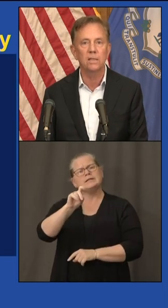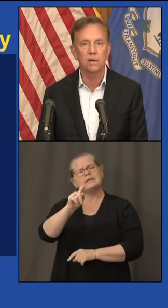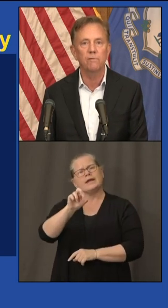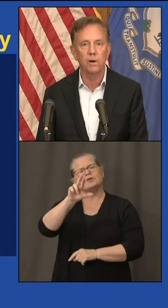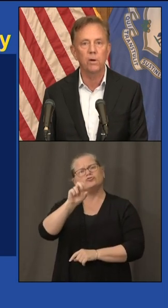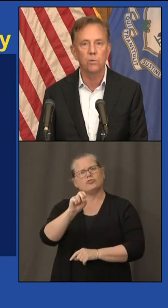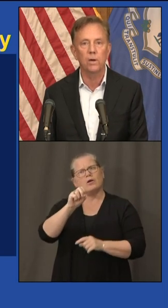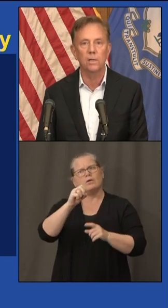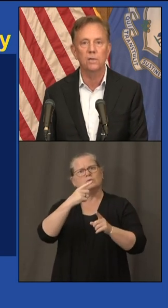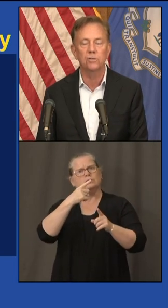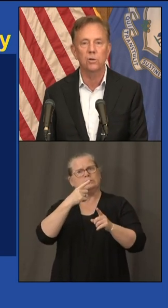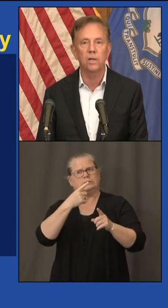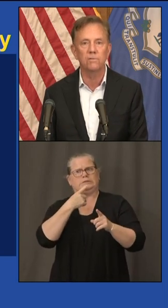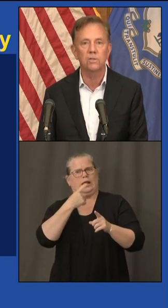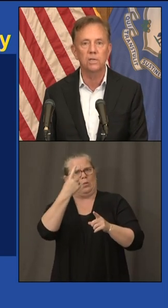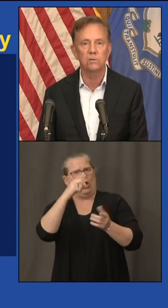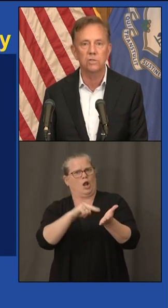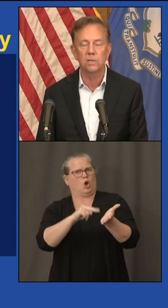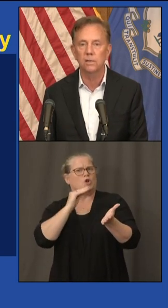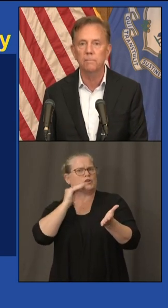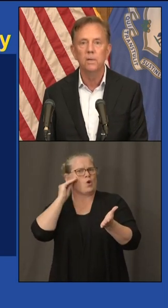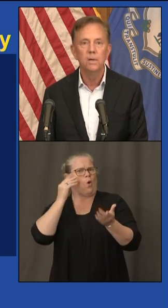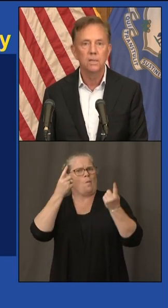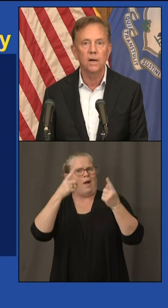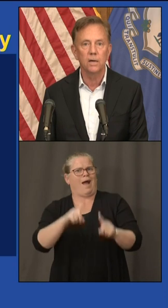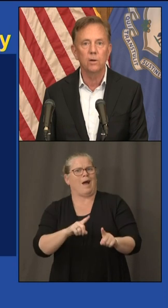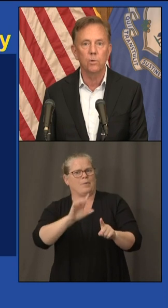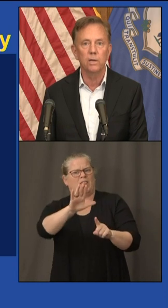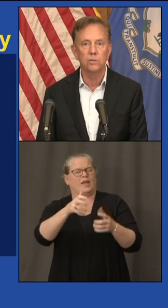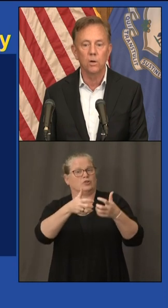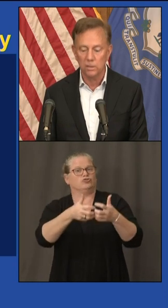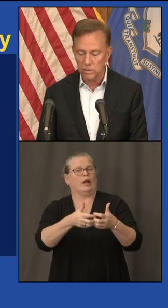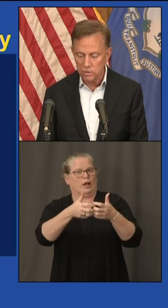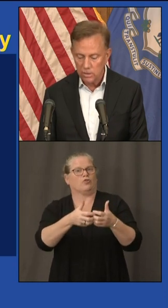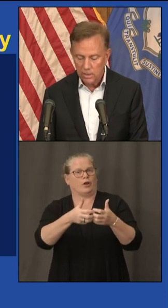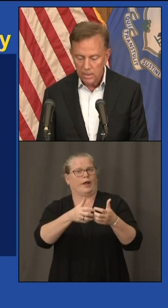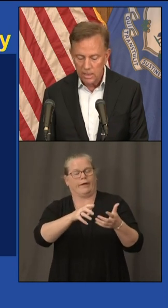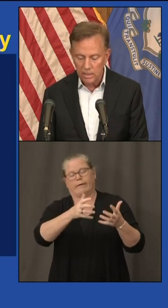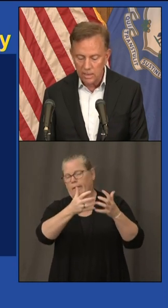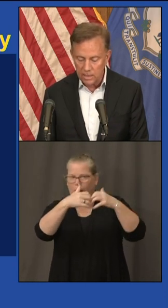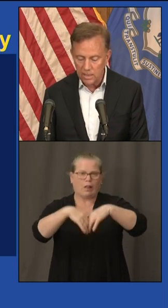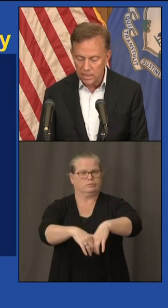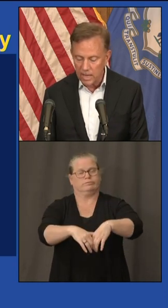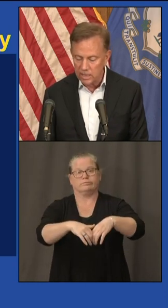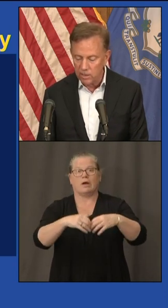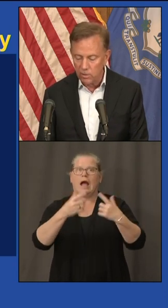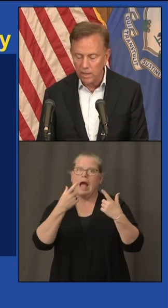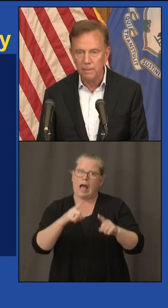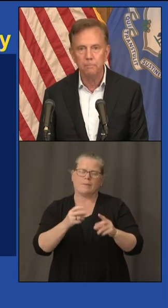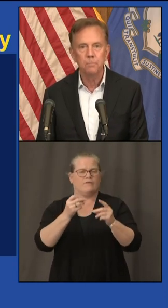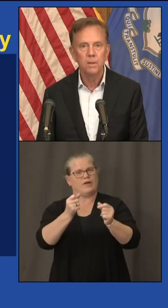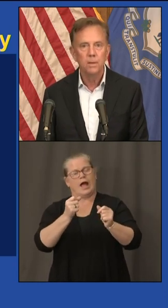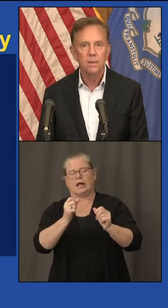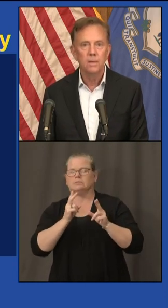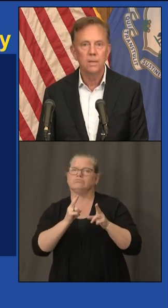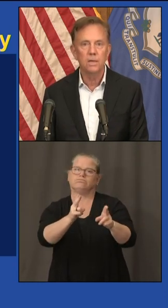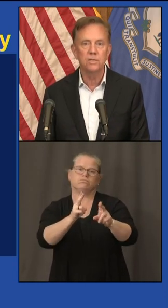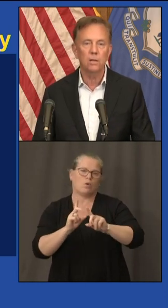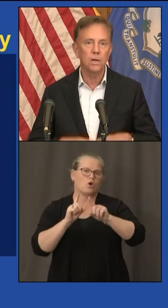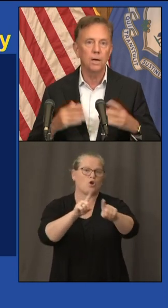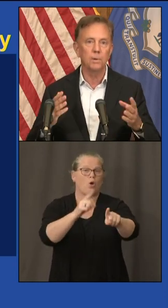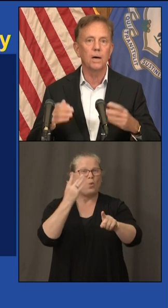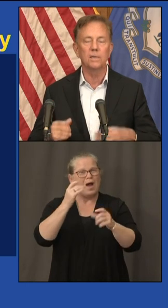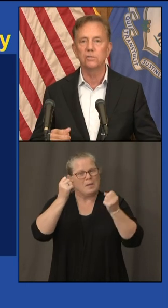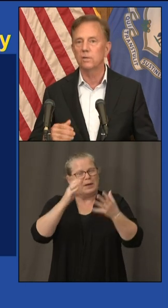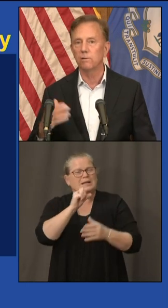you had to get there very quickly because you couldn't have seniors in um 90 degree darkness and they did take care of that the